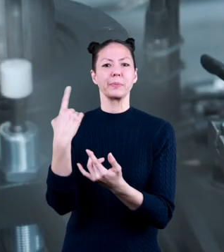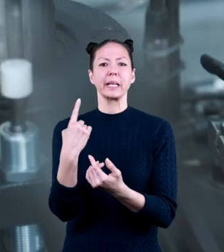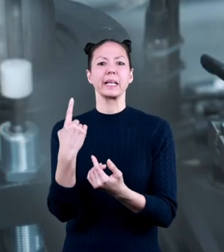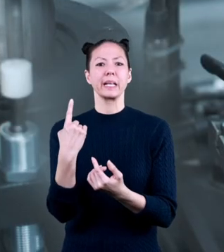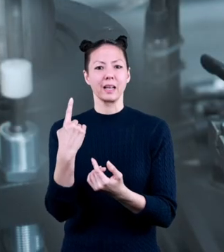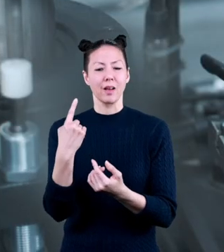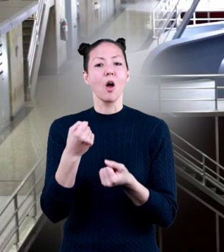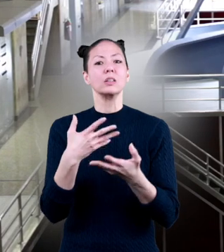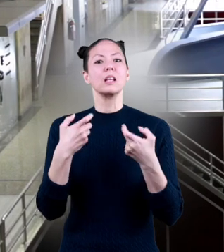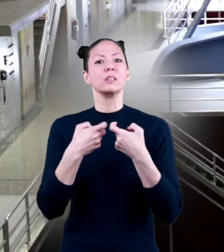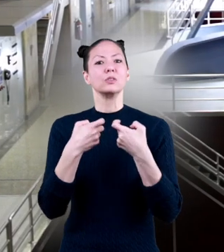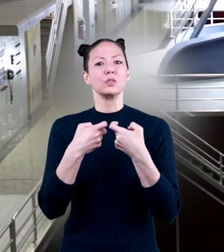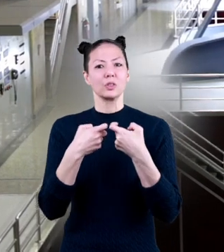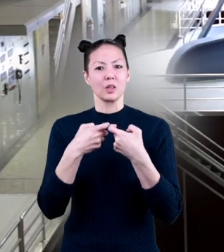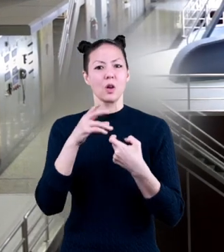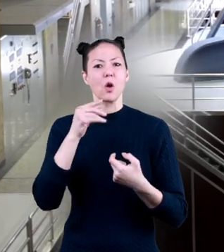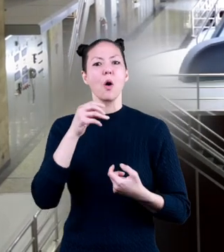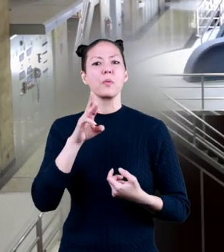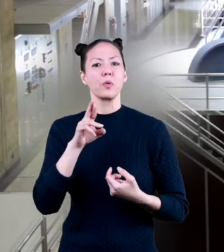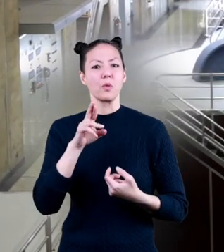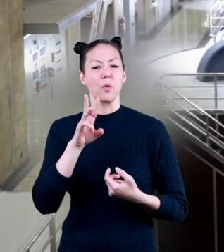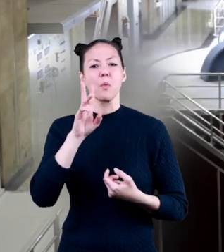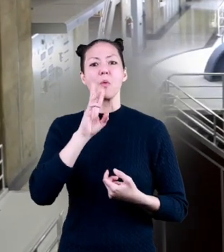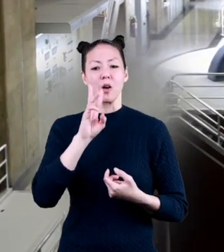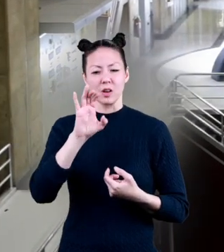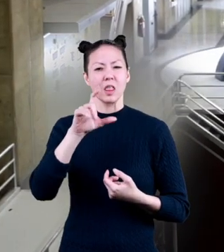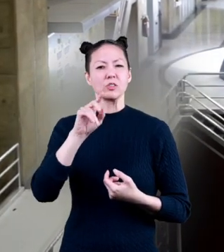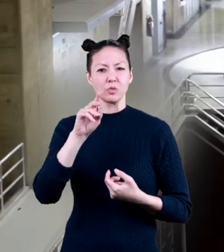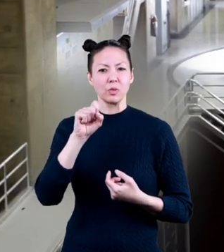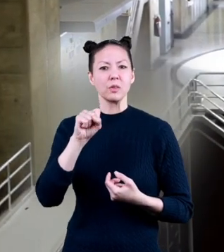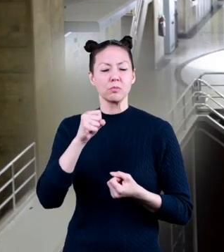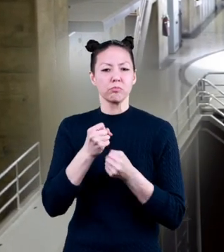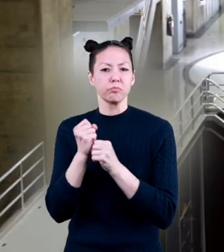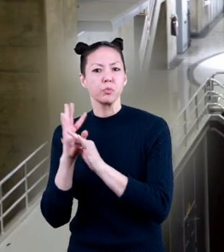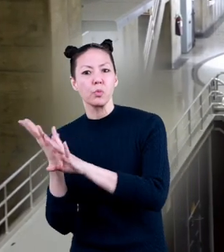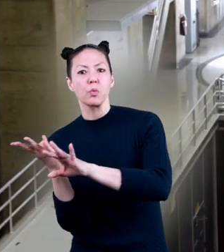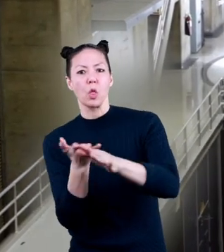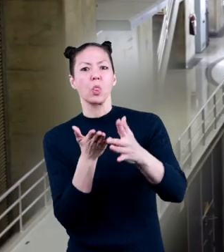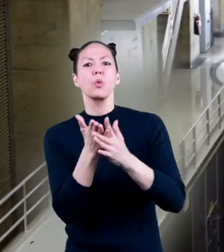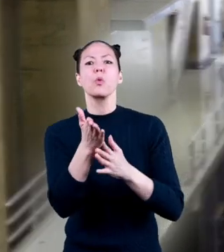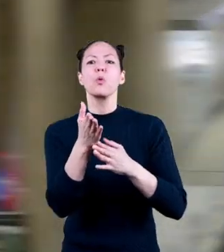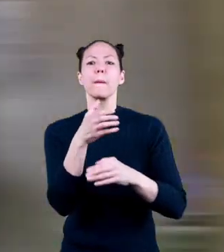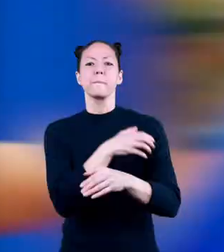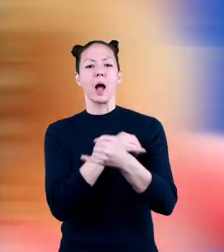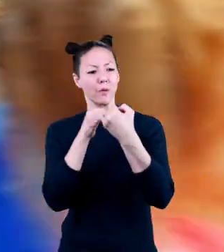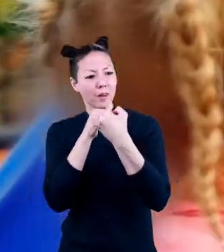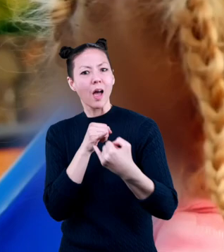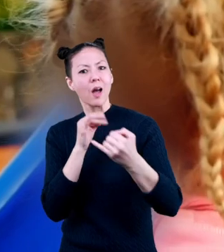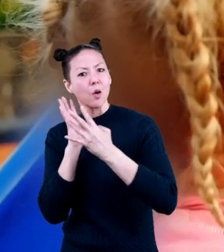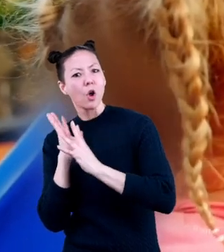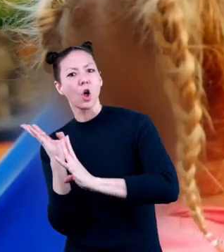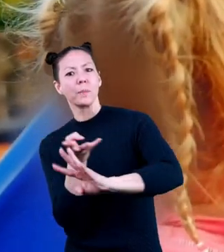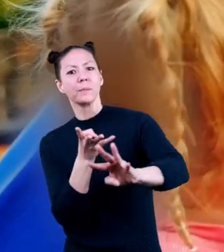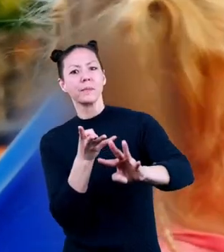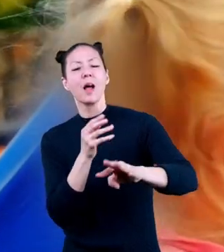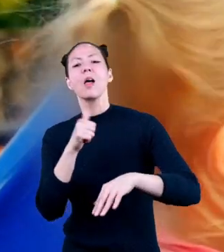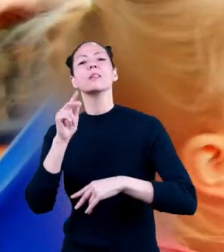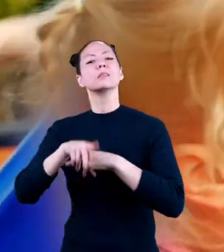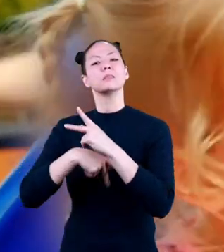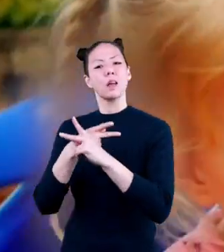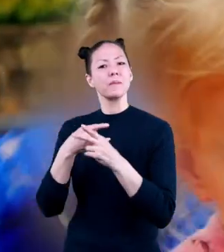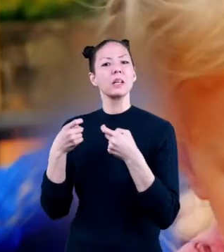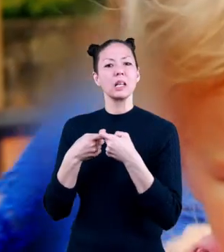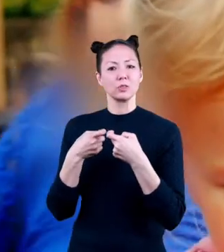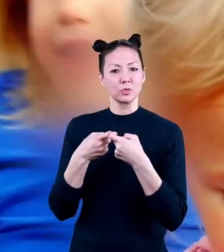the electrons in the copper wire to flow through the power lines. Another type of electricity